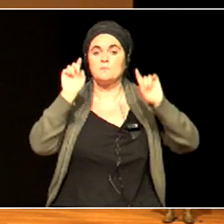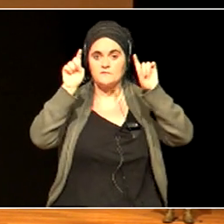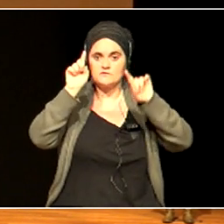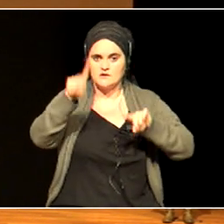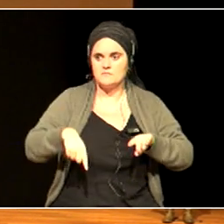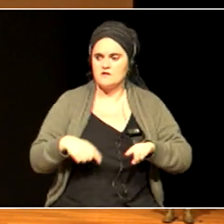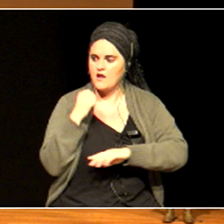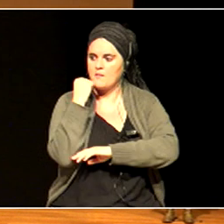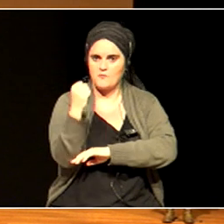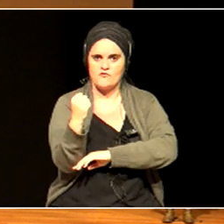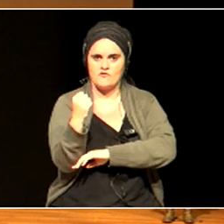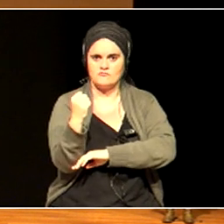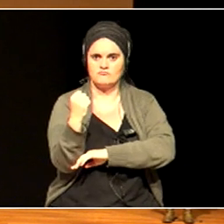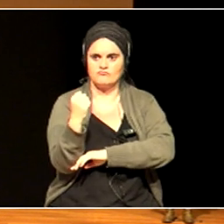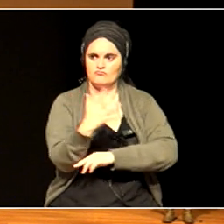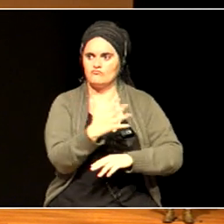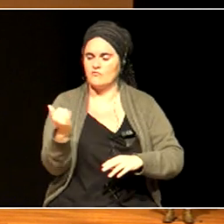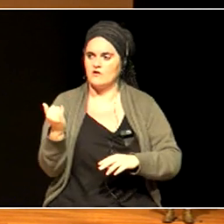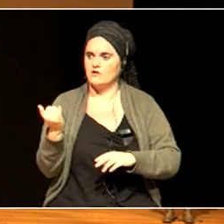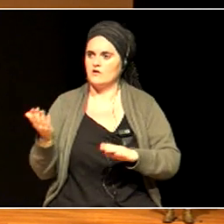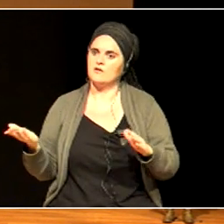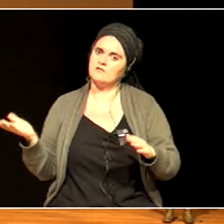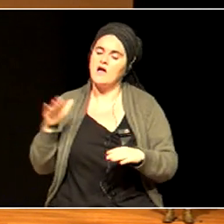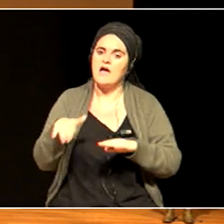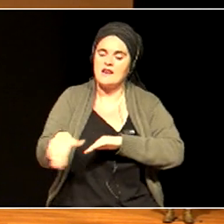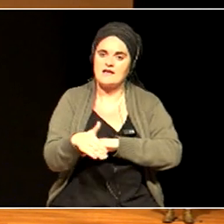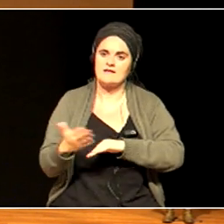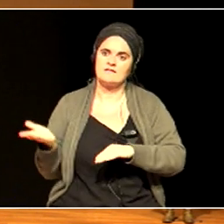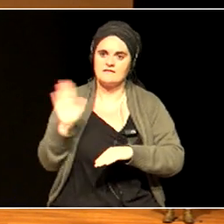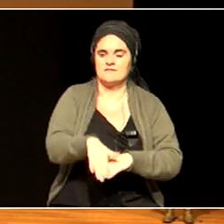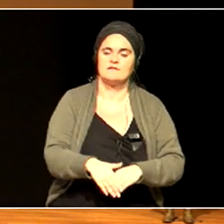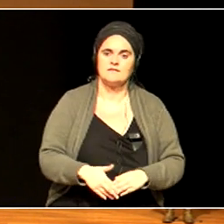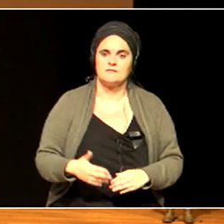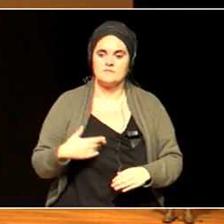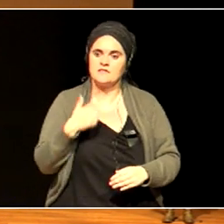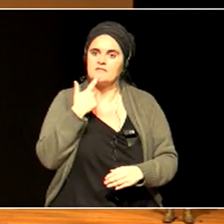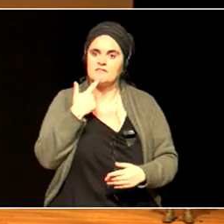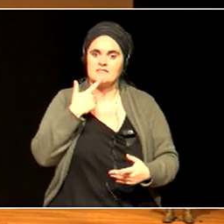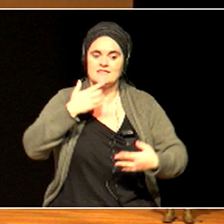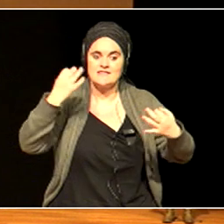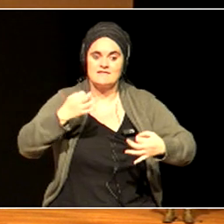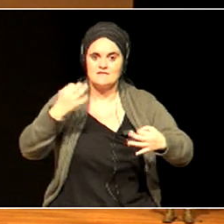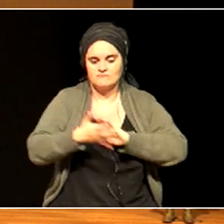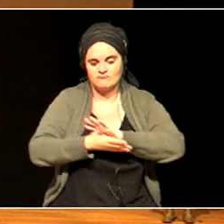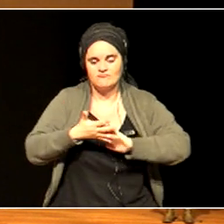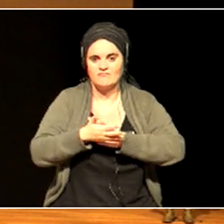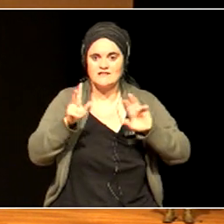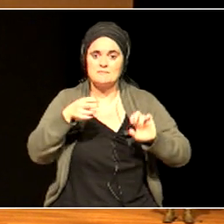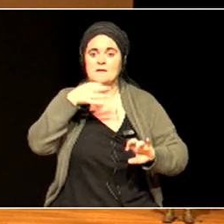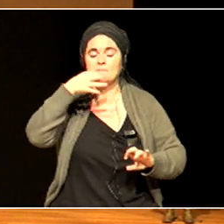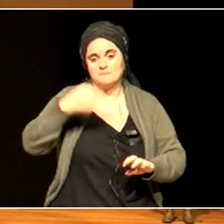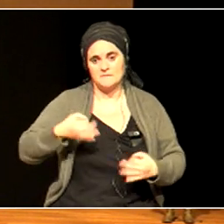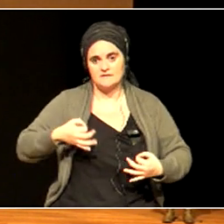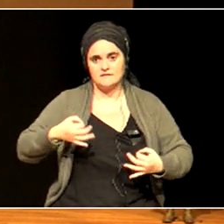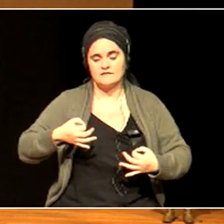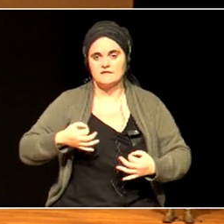the truth. If we have 11 years, you know, think about it. Compulsory years of